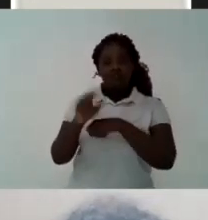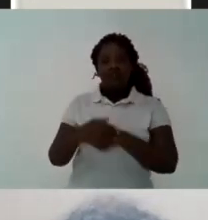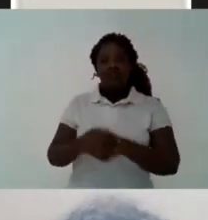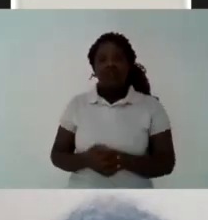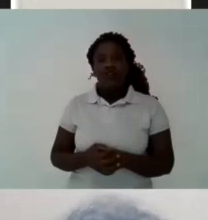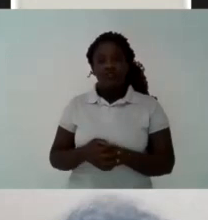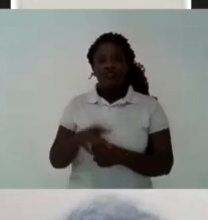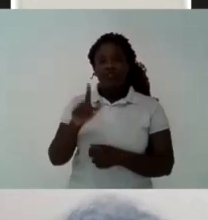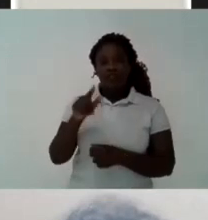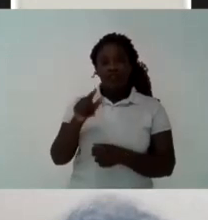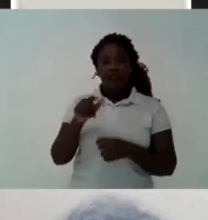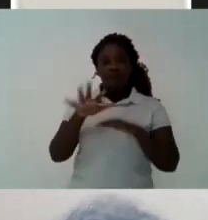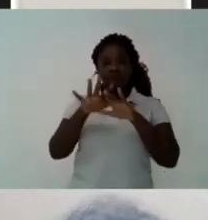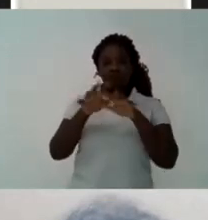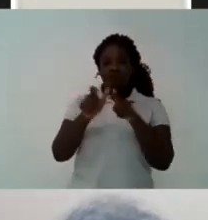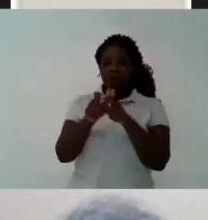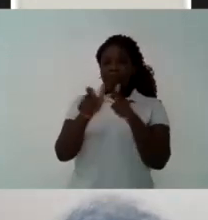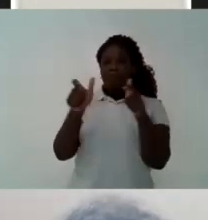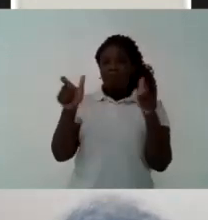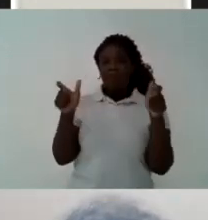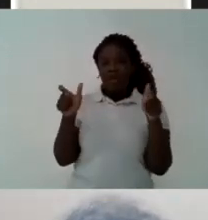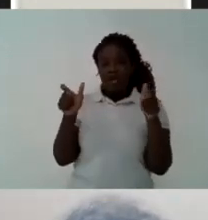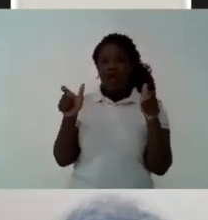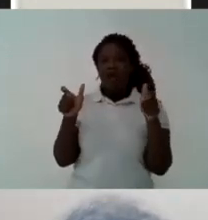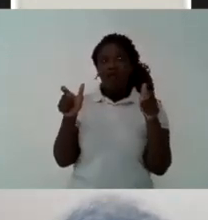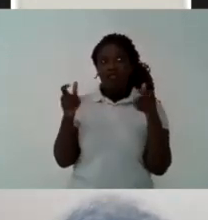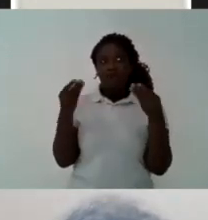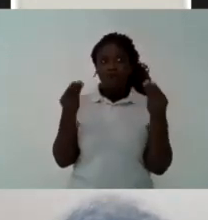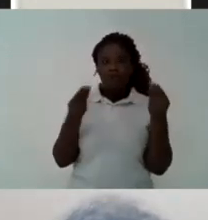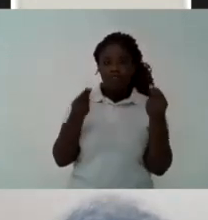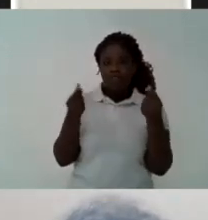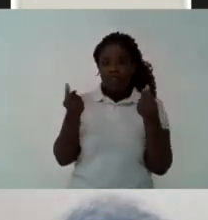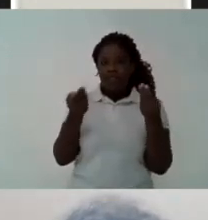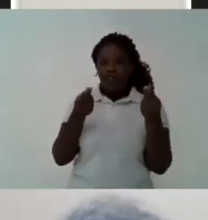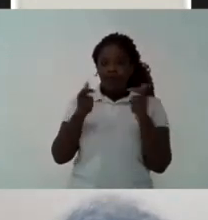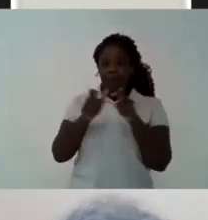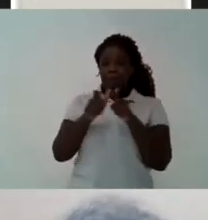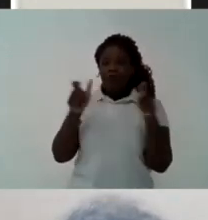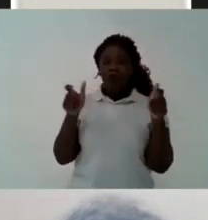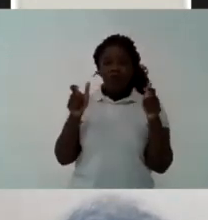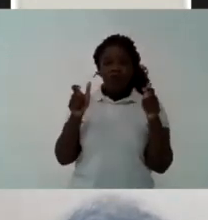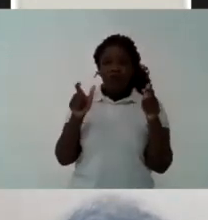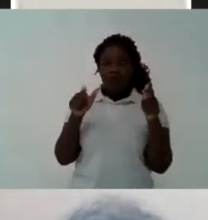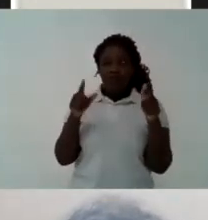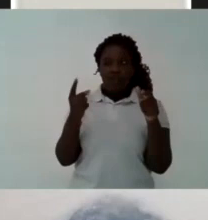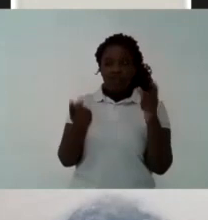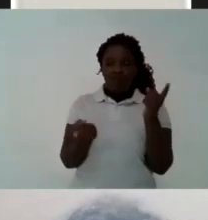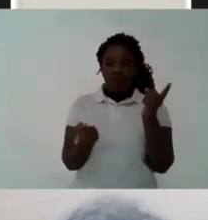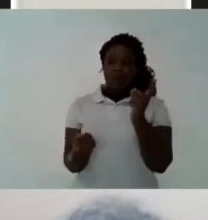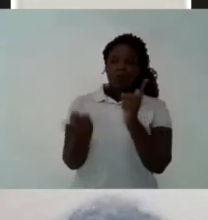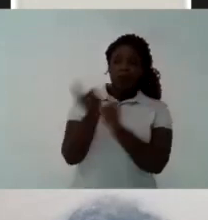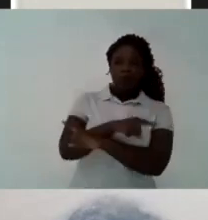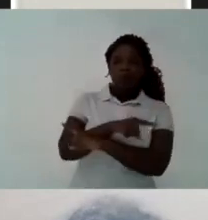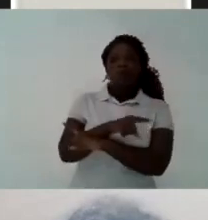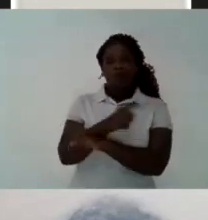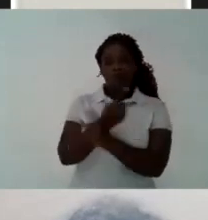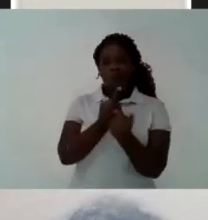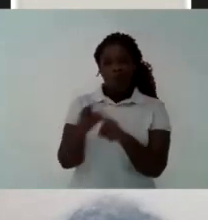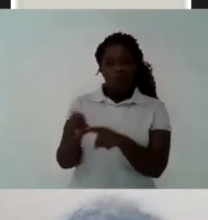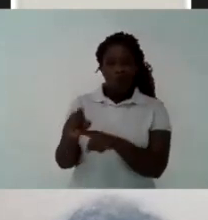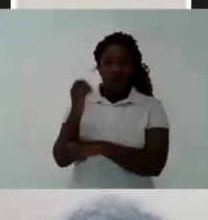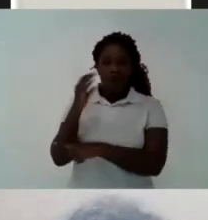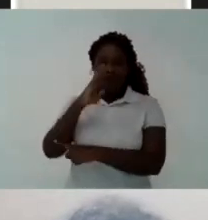student movement Have been present In the last years I do not need